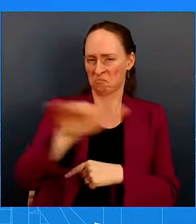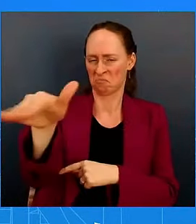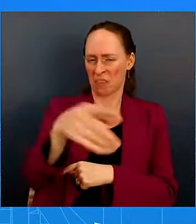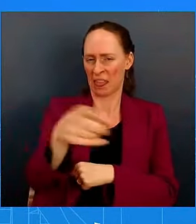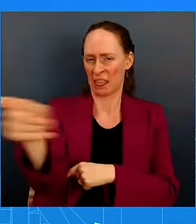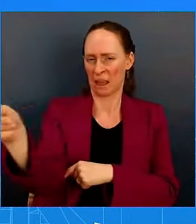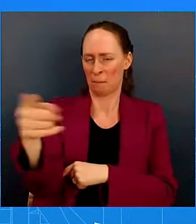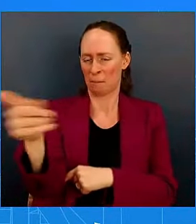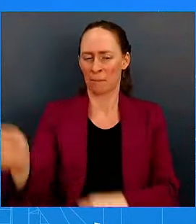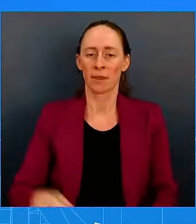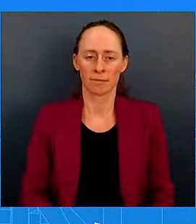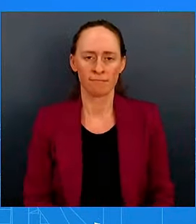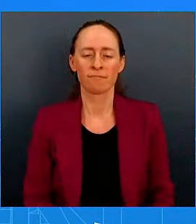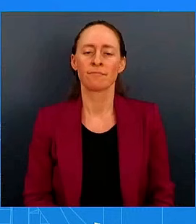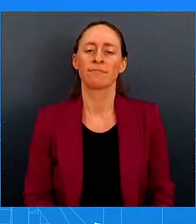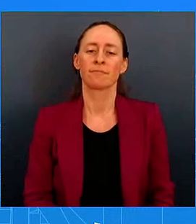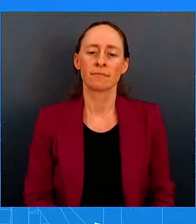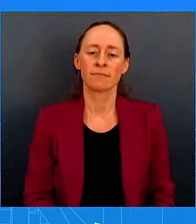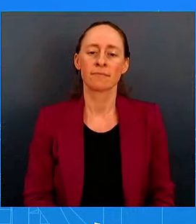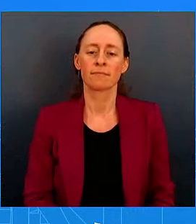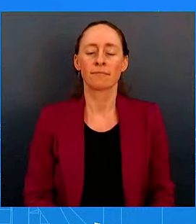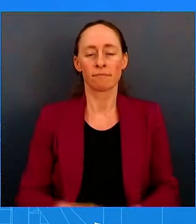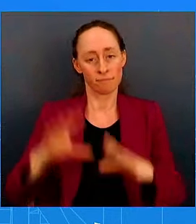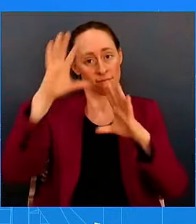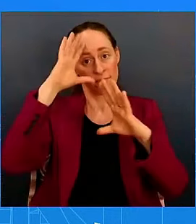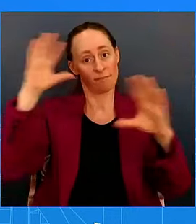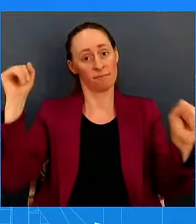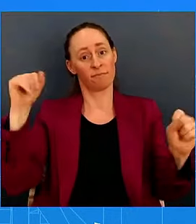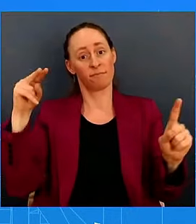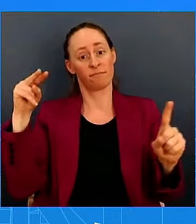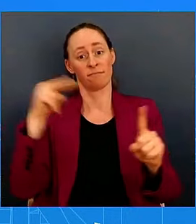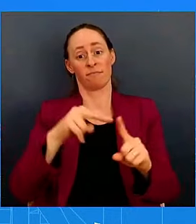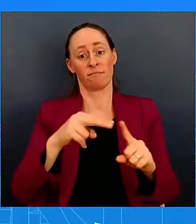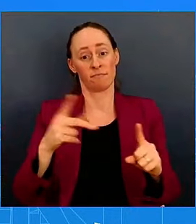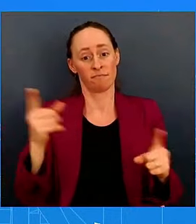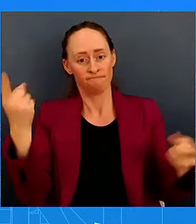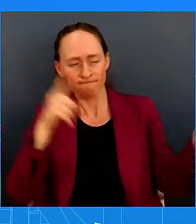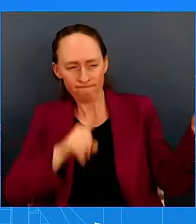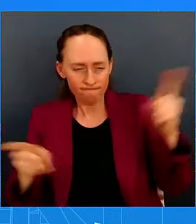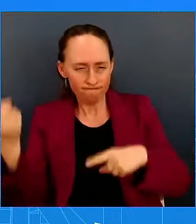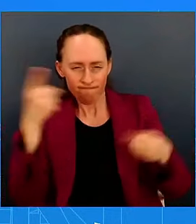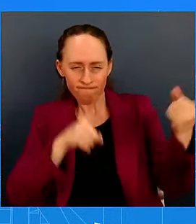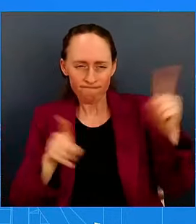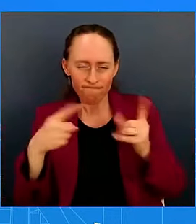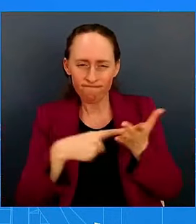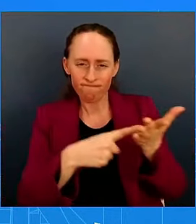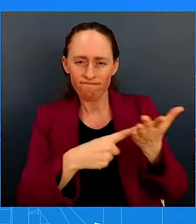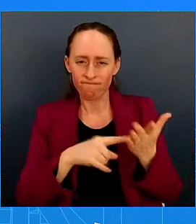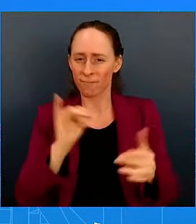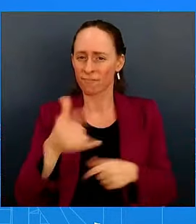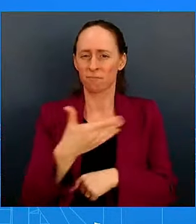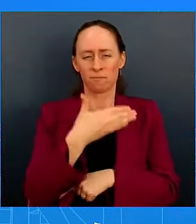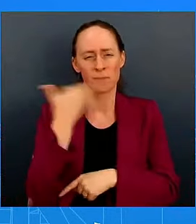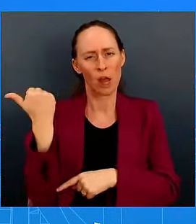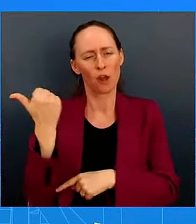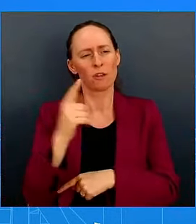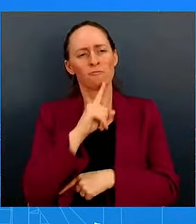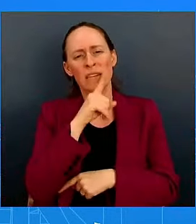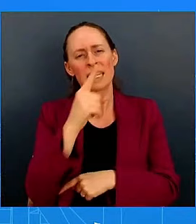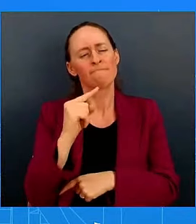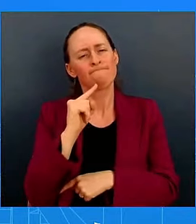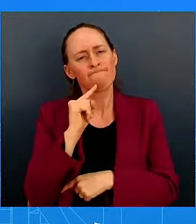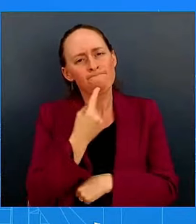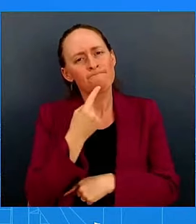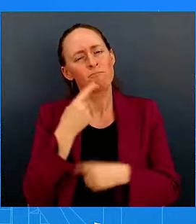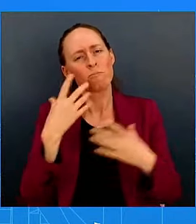believes in. Just as long as they do it, they come to the table and they do it in good faith. And so the President is always going to make sure he has the back of union